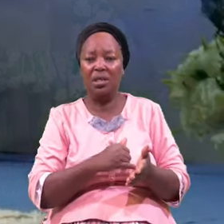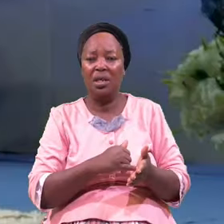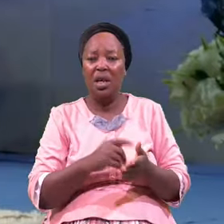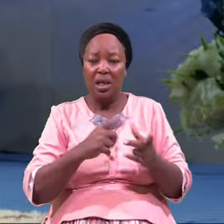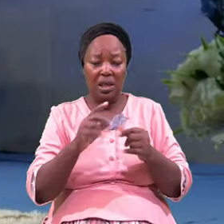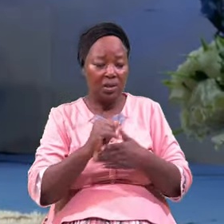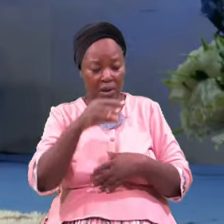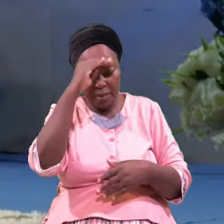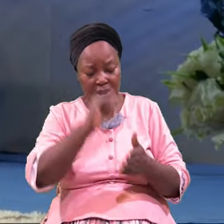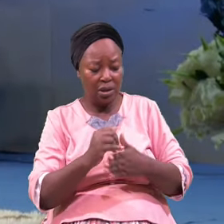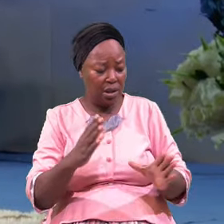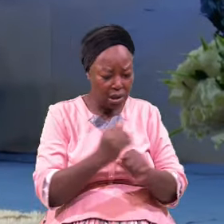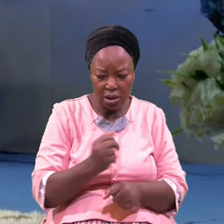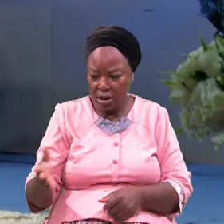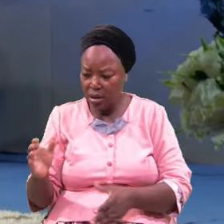Grabbing That